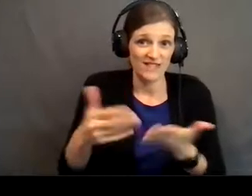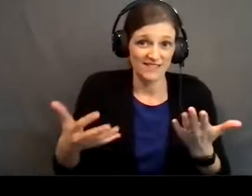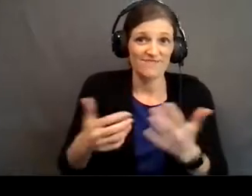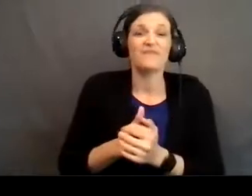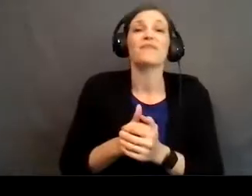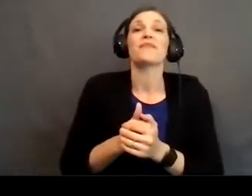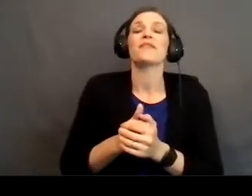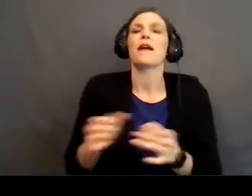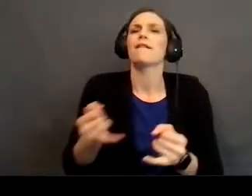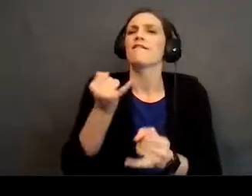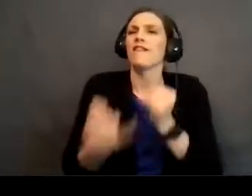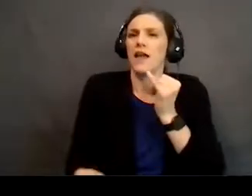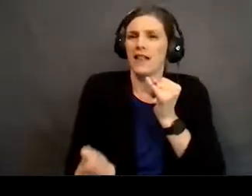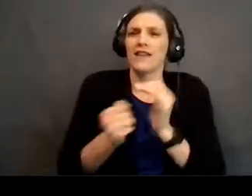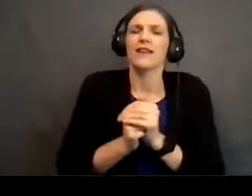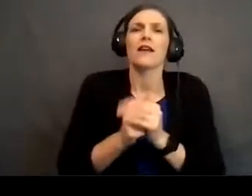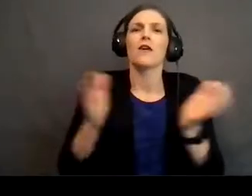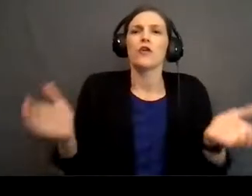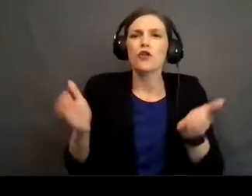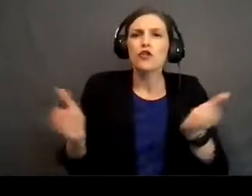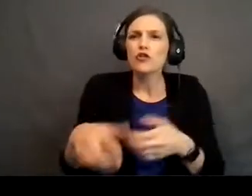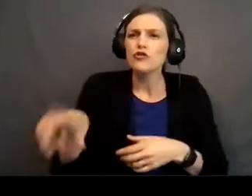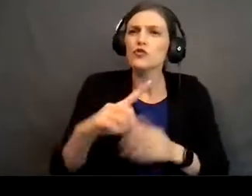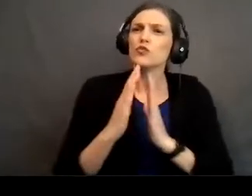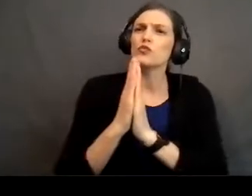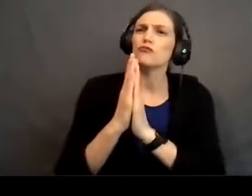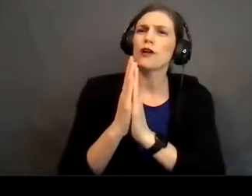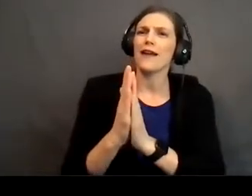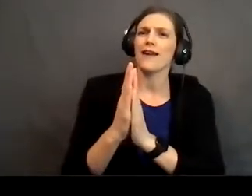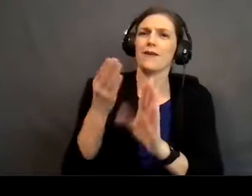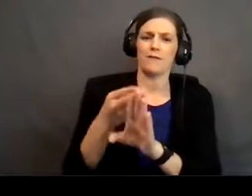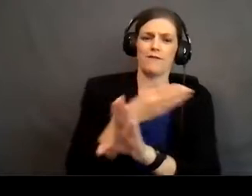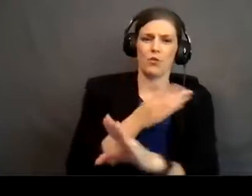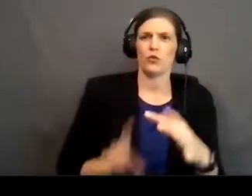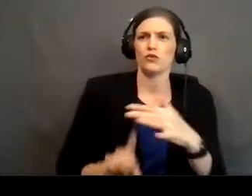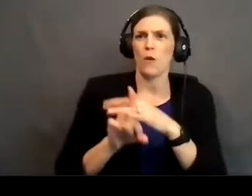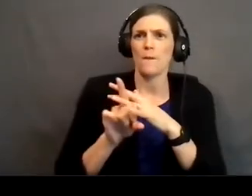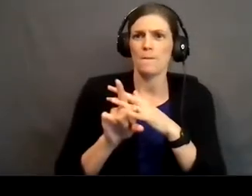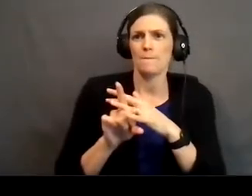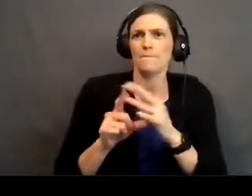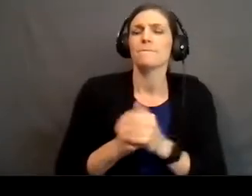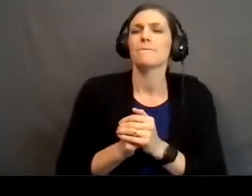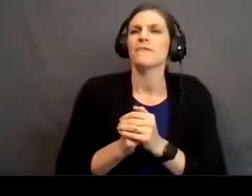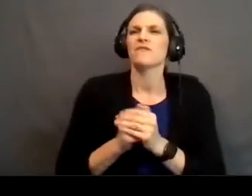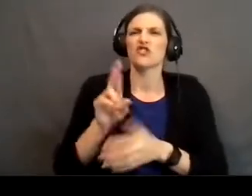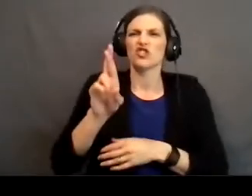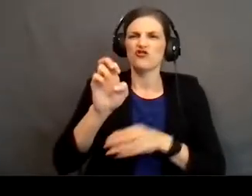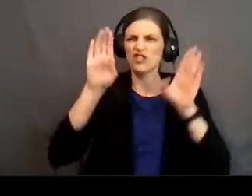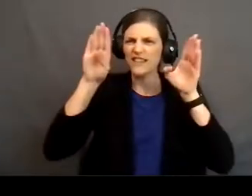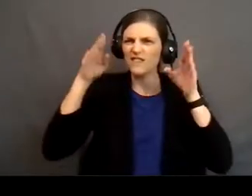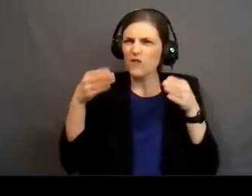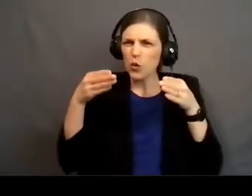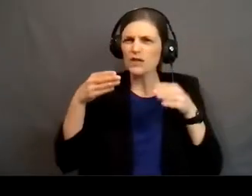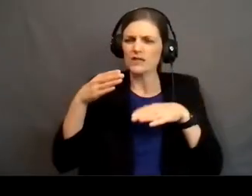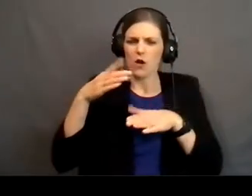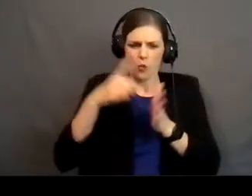Finally, I would encourage you to pray before you show up. just refocus on what